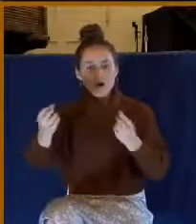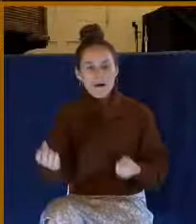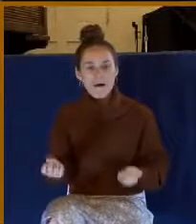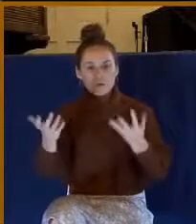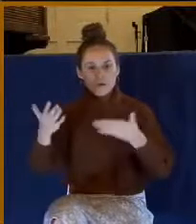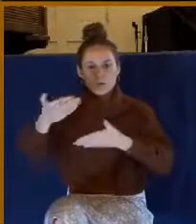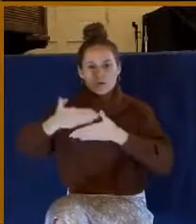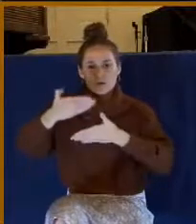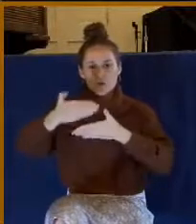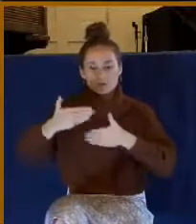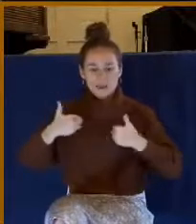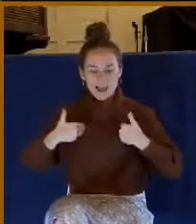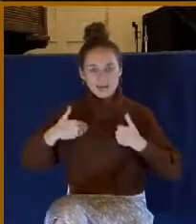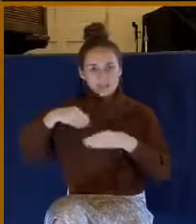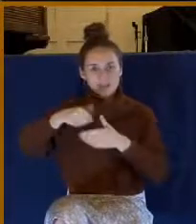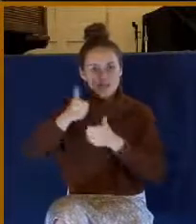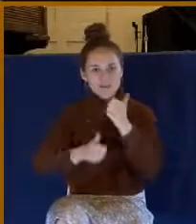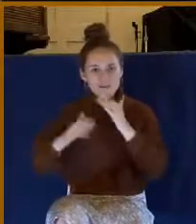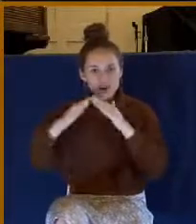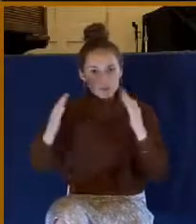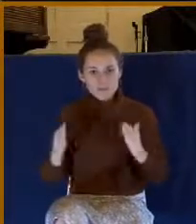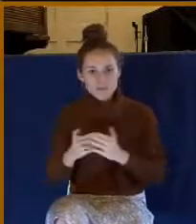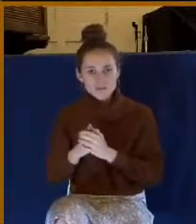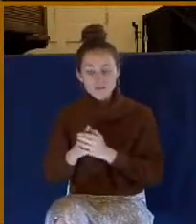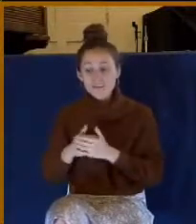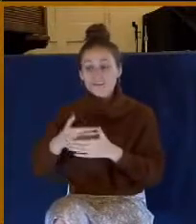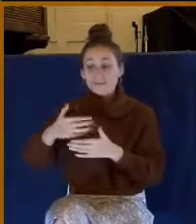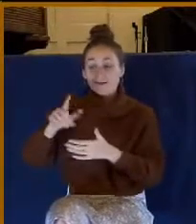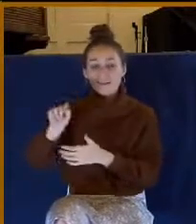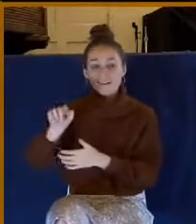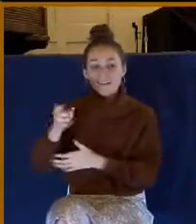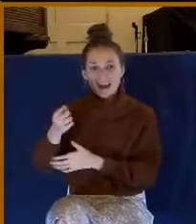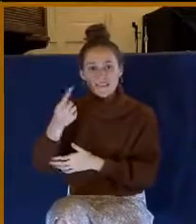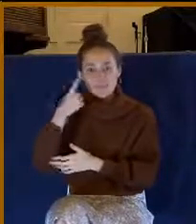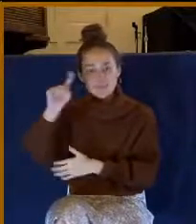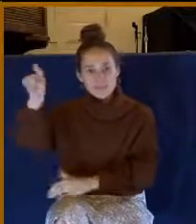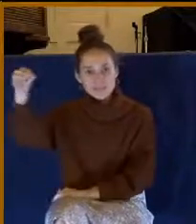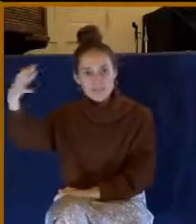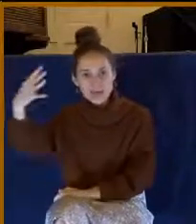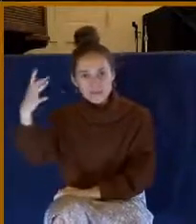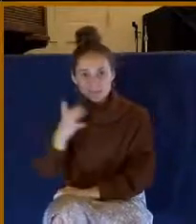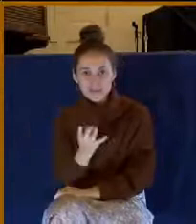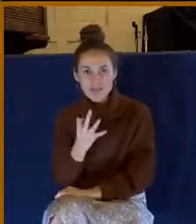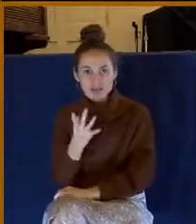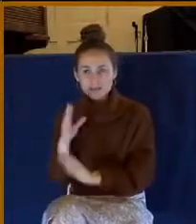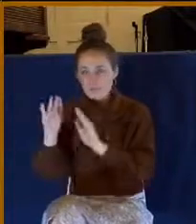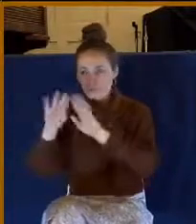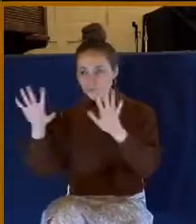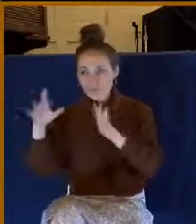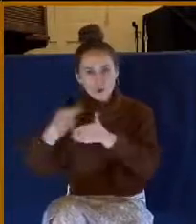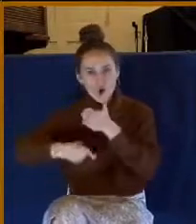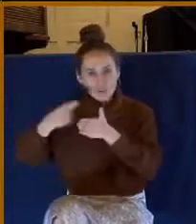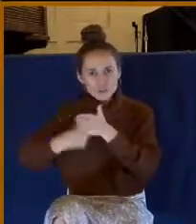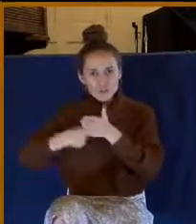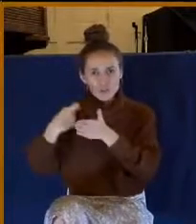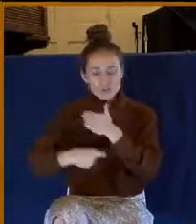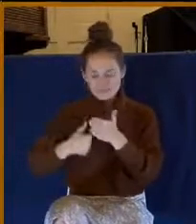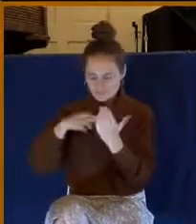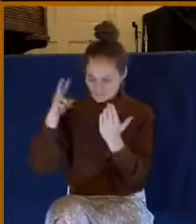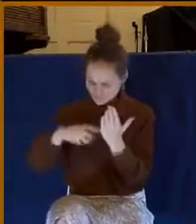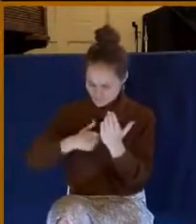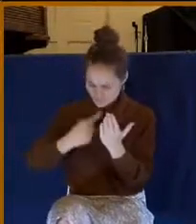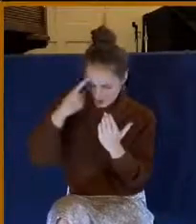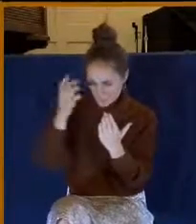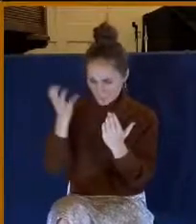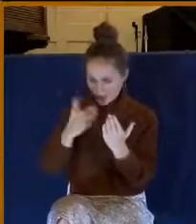window. What were they doing? They were taxing them for the sunlight, charging them for the sunlight. When I read that, I thought, I'm